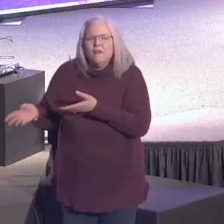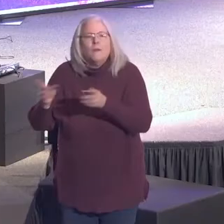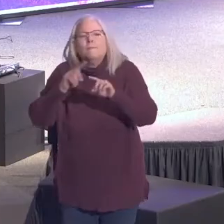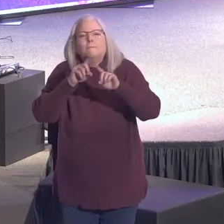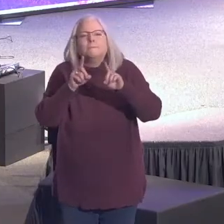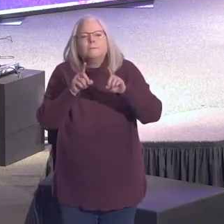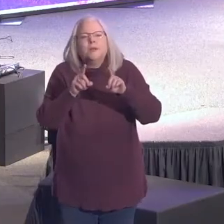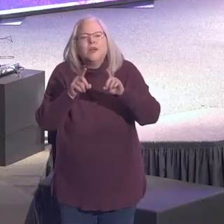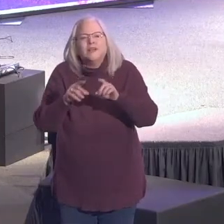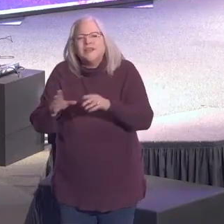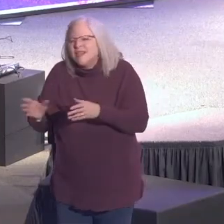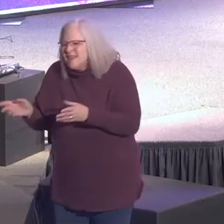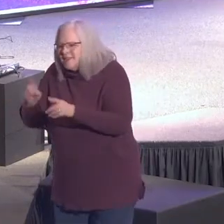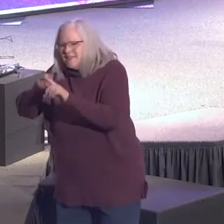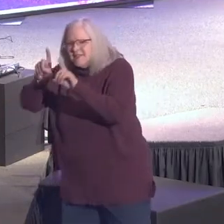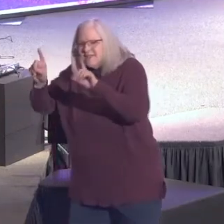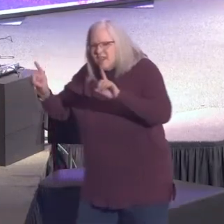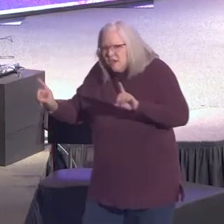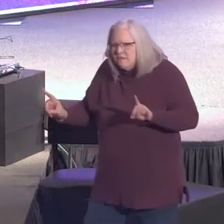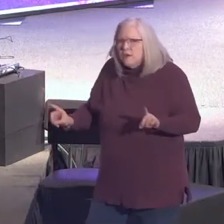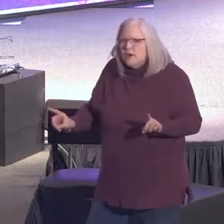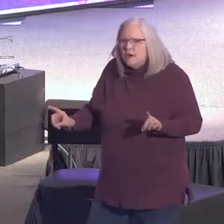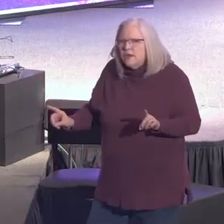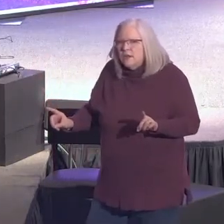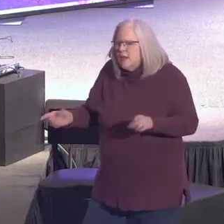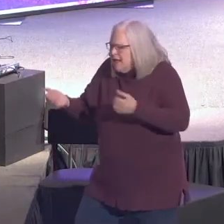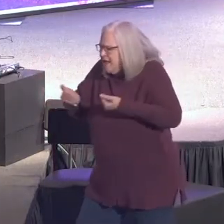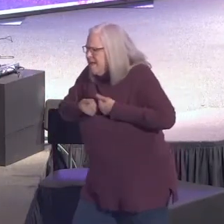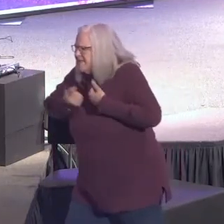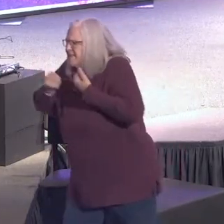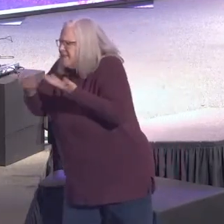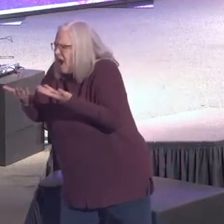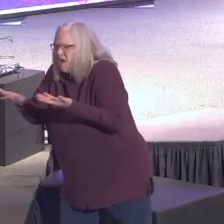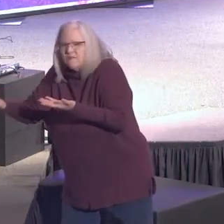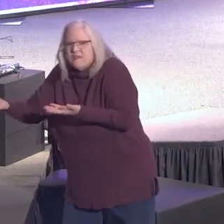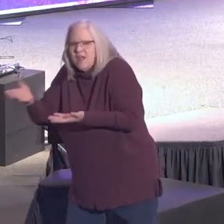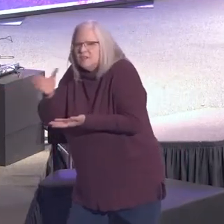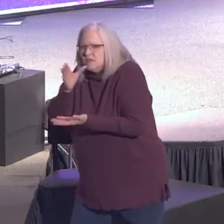first husband did. He actually sacrifices for her.